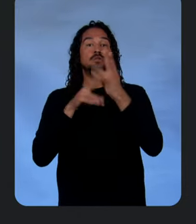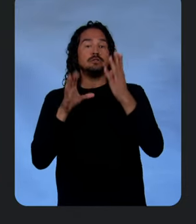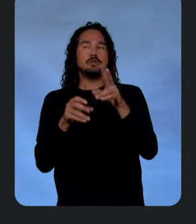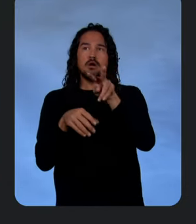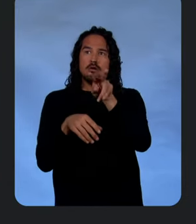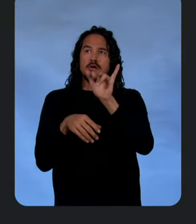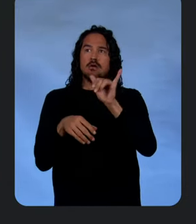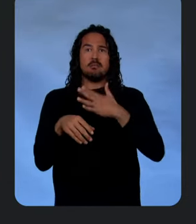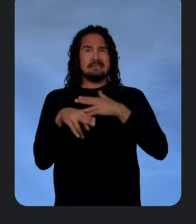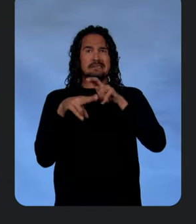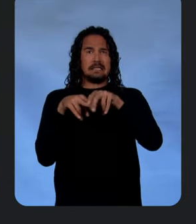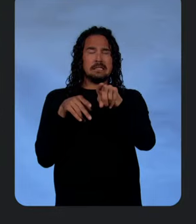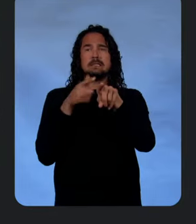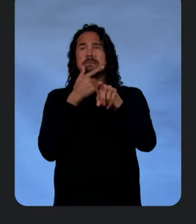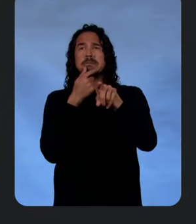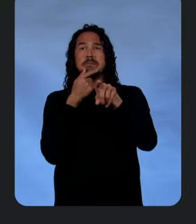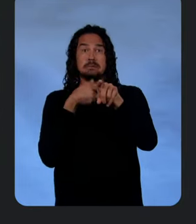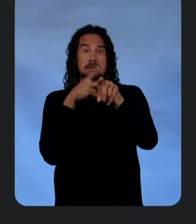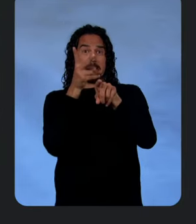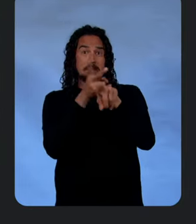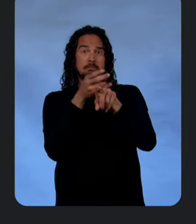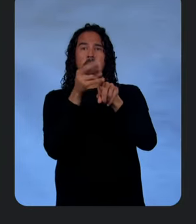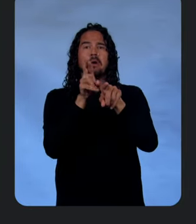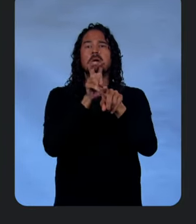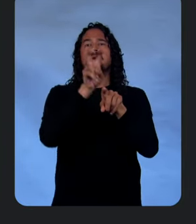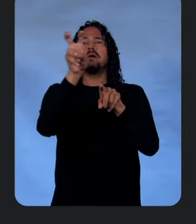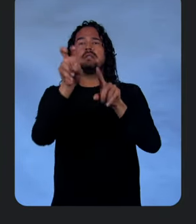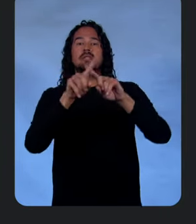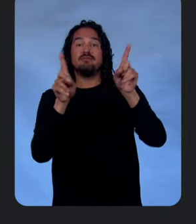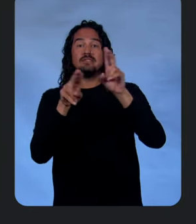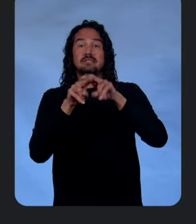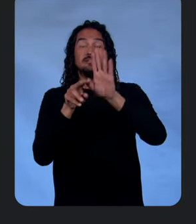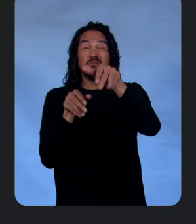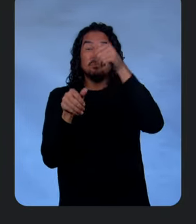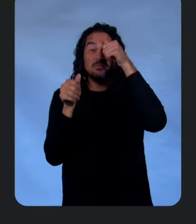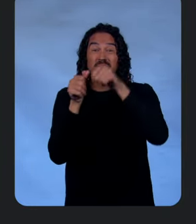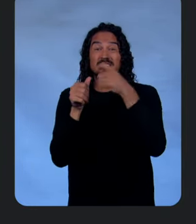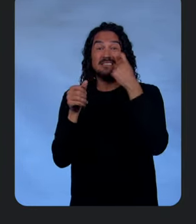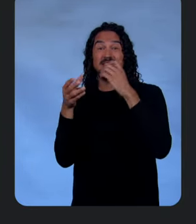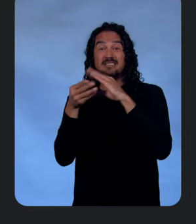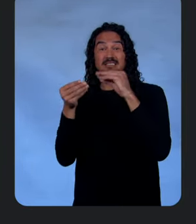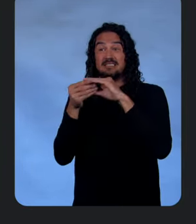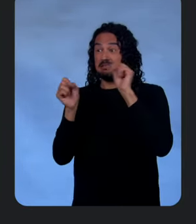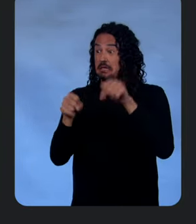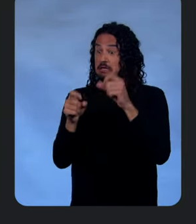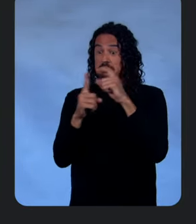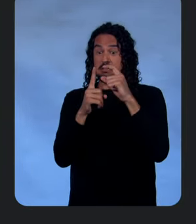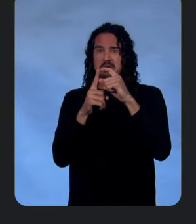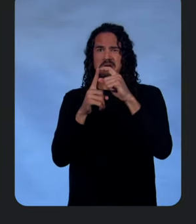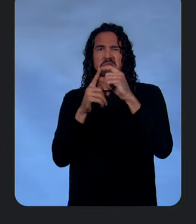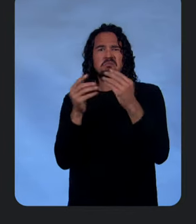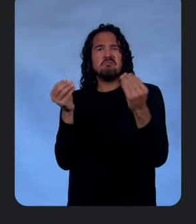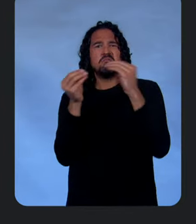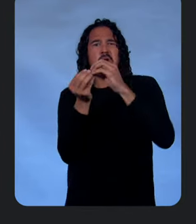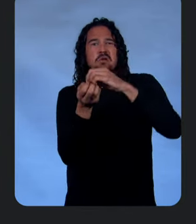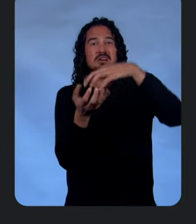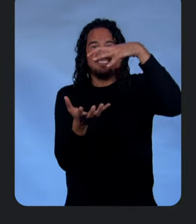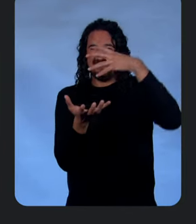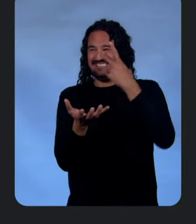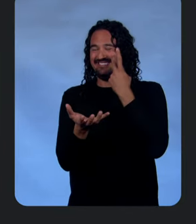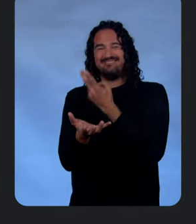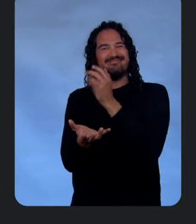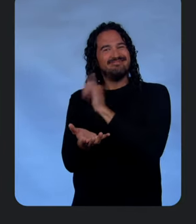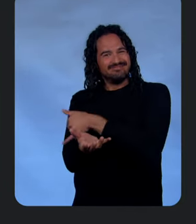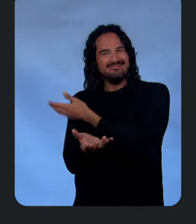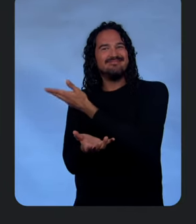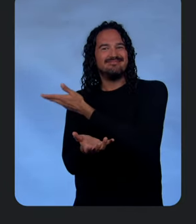lets them change it. So, remember when we say that we could do better than just text? So, we're doing that here, mixing